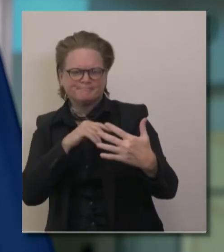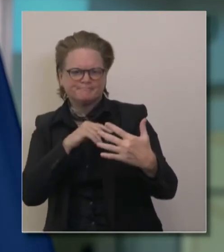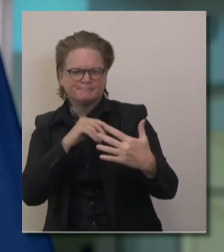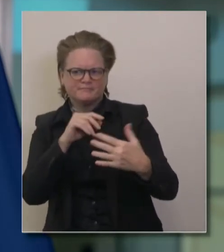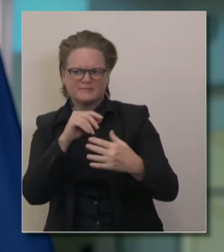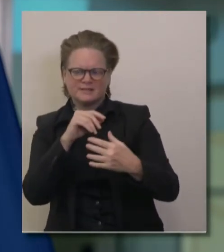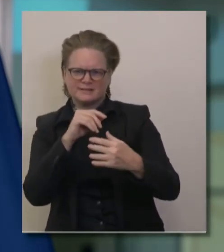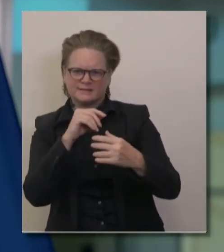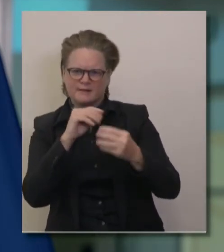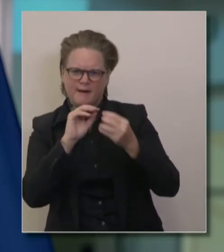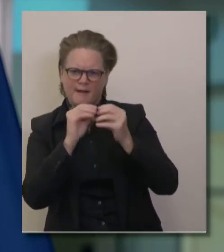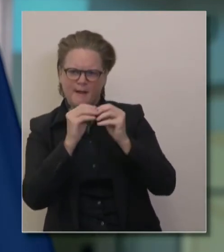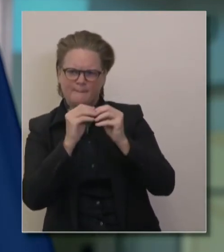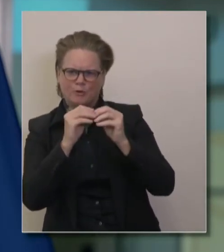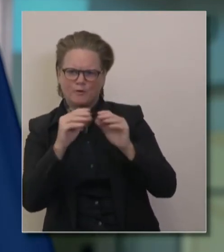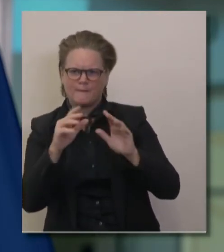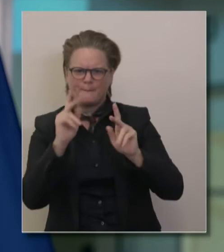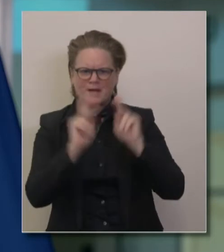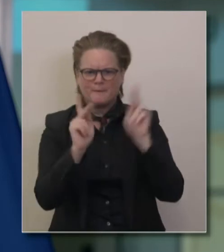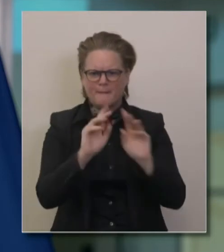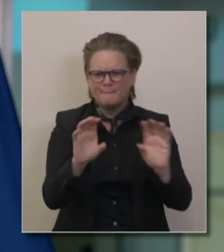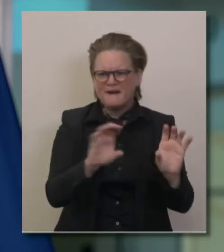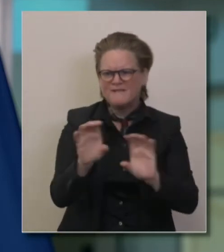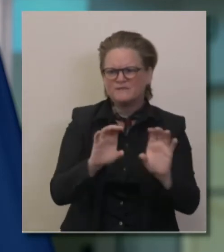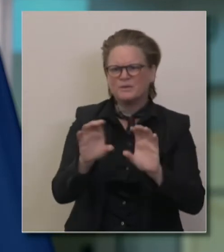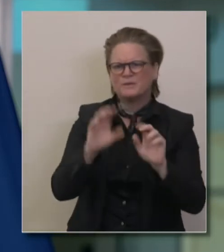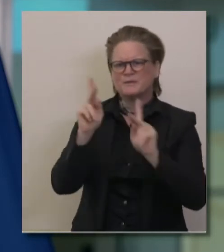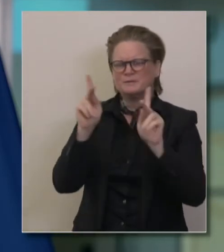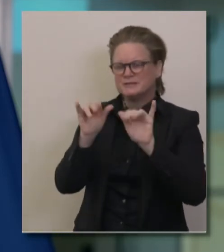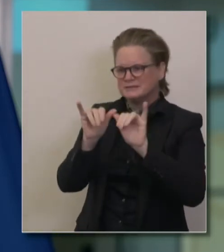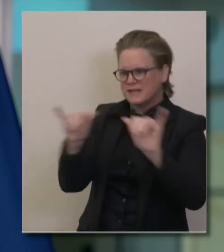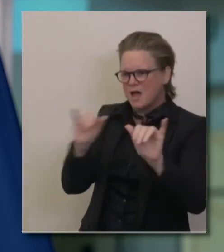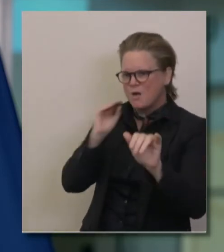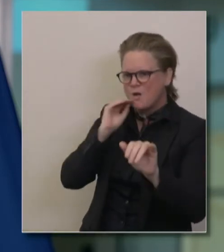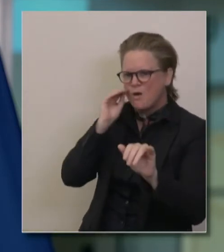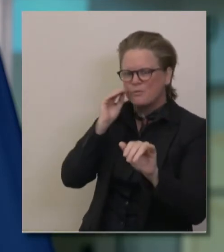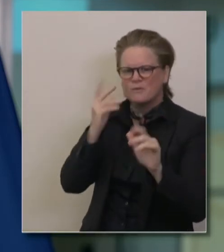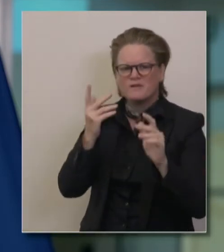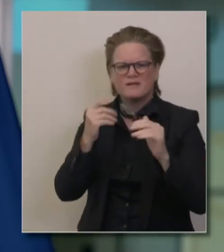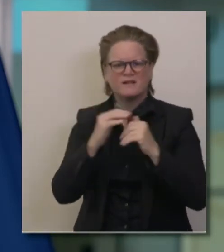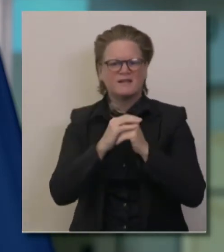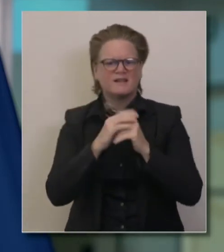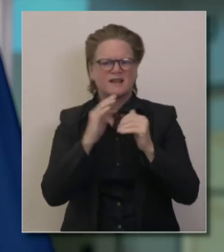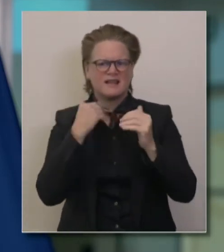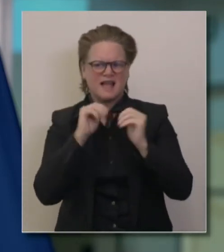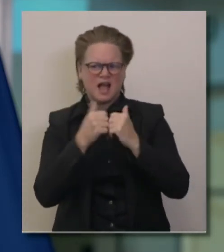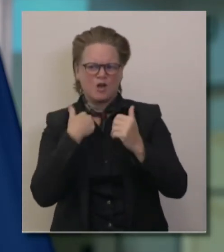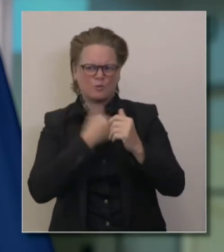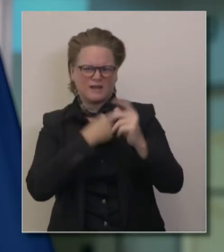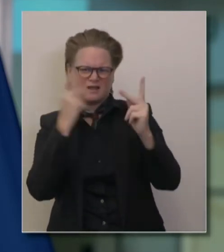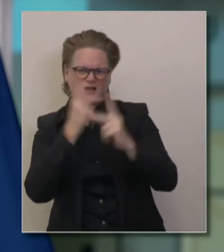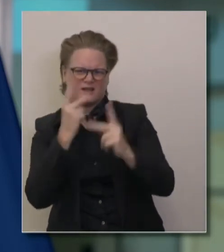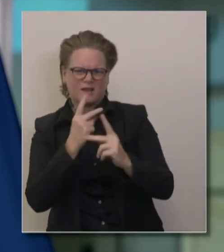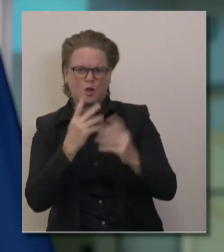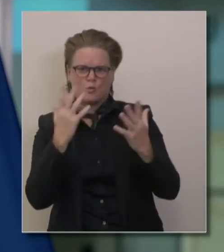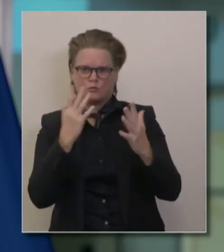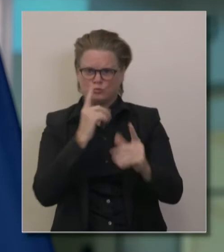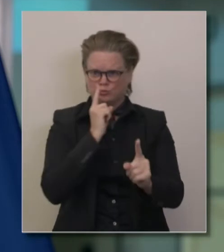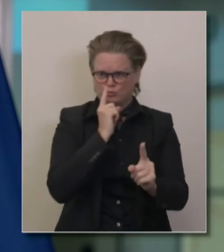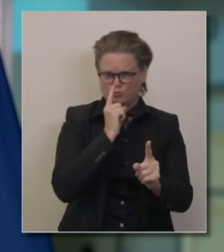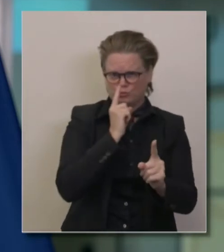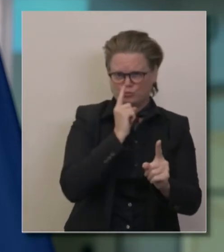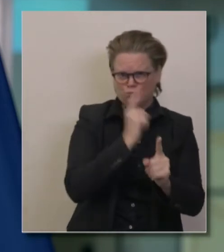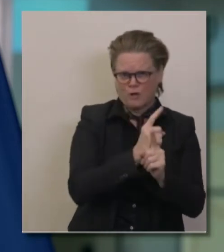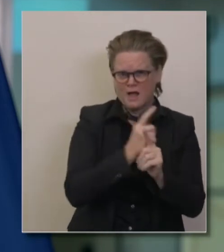through this current surge, we've been asking the question about what are the right actions, looking at the data as the governor